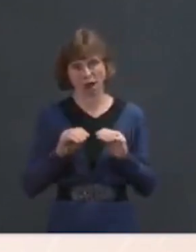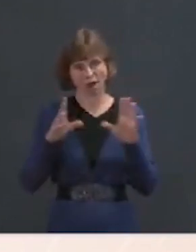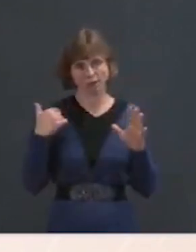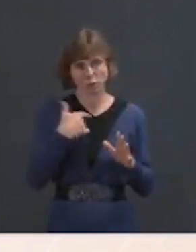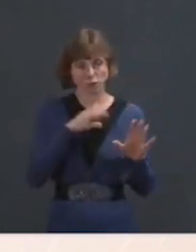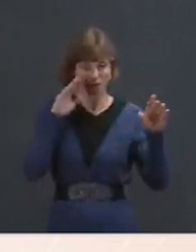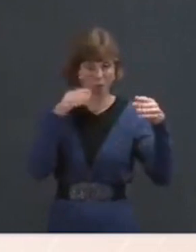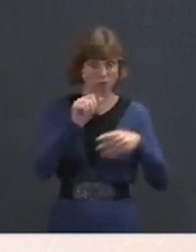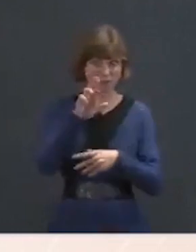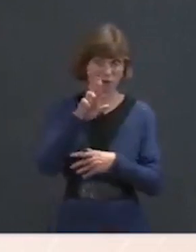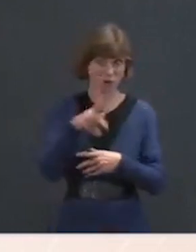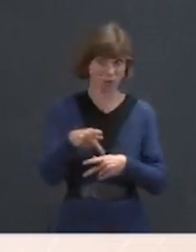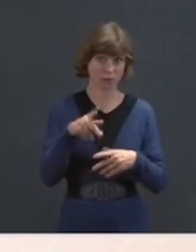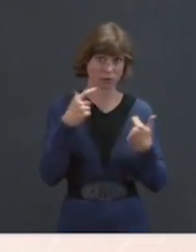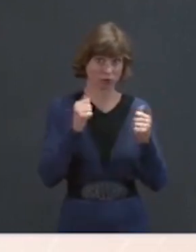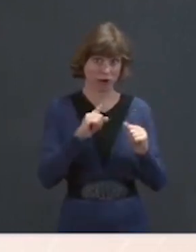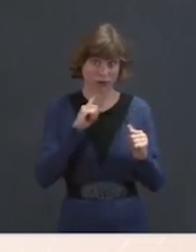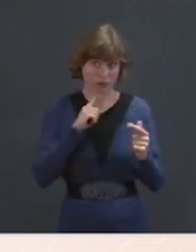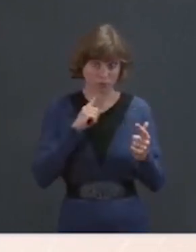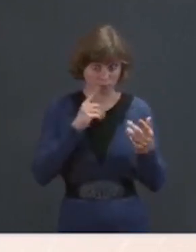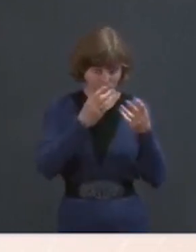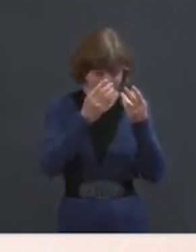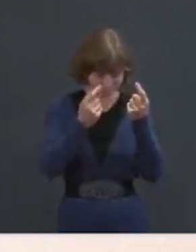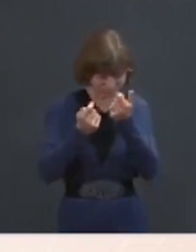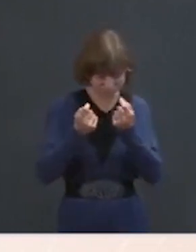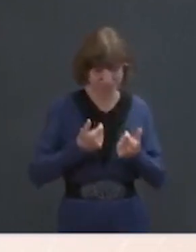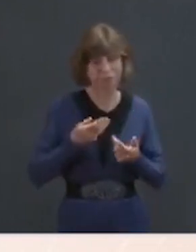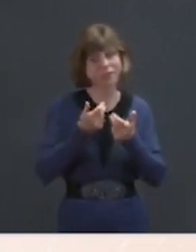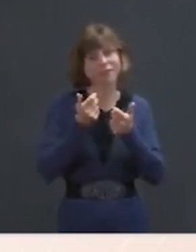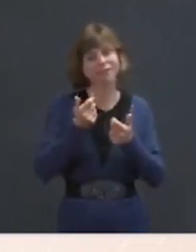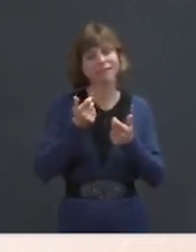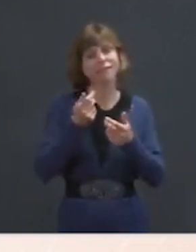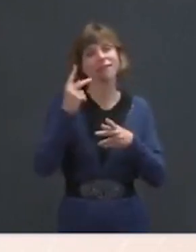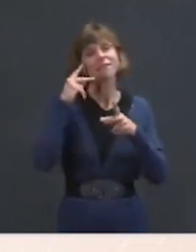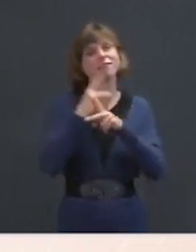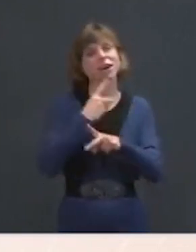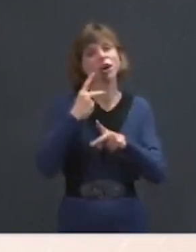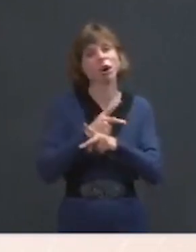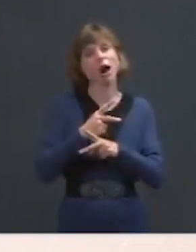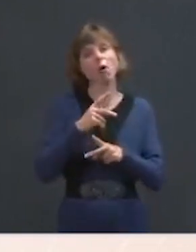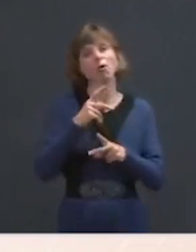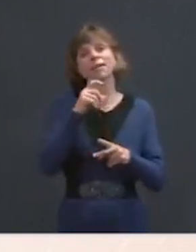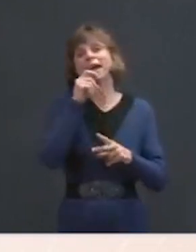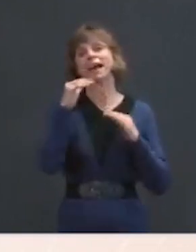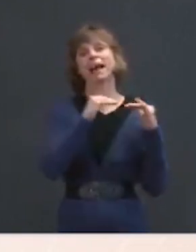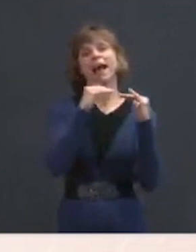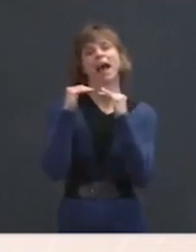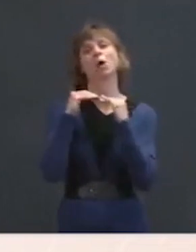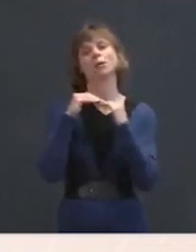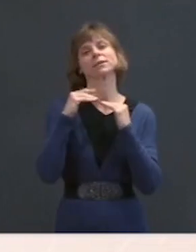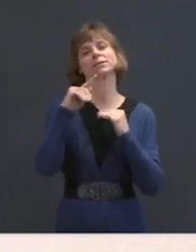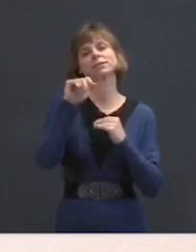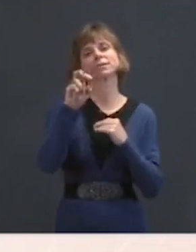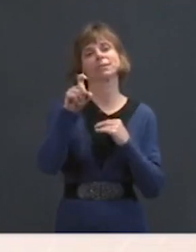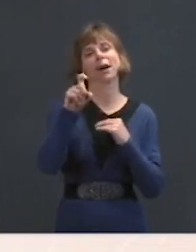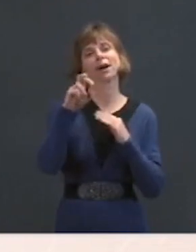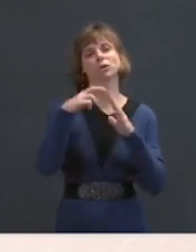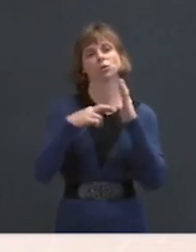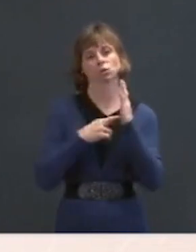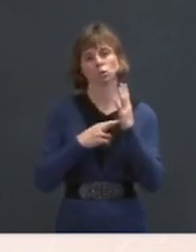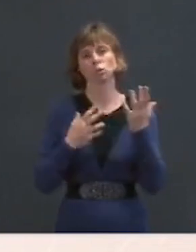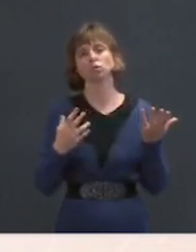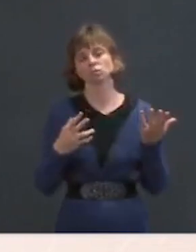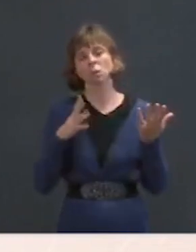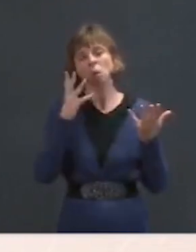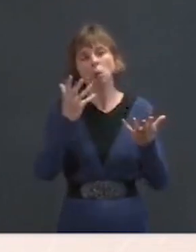Addressing the inequities in the tax code is something he talked about as part of his Build Back Better agenda and is something he remains committed to. He has a lot of respect